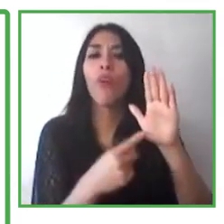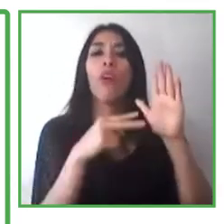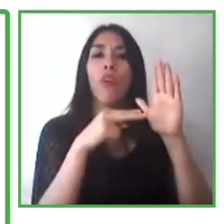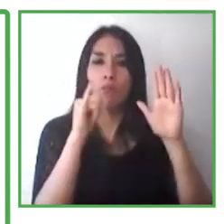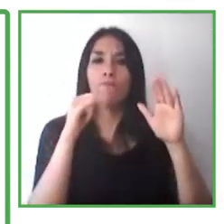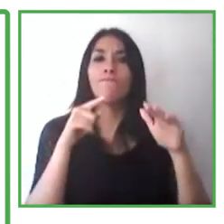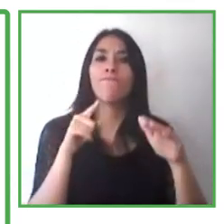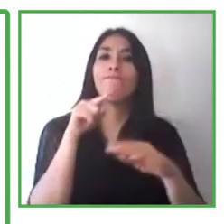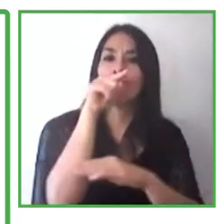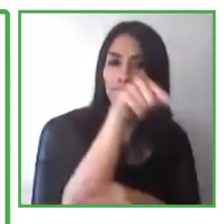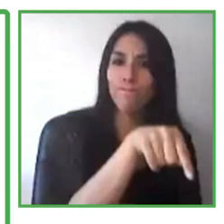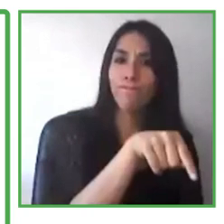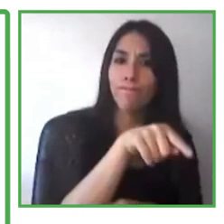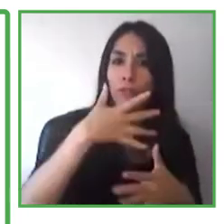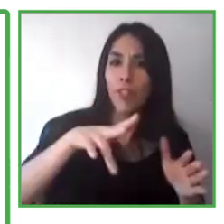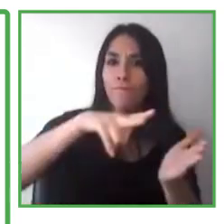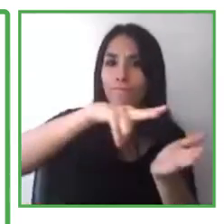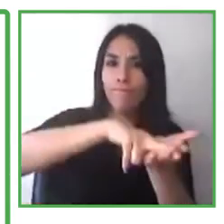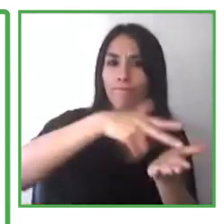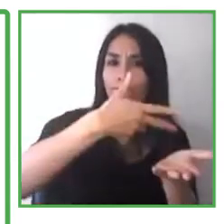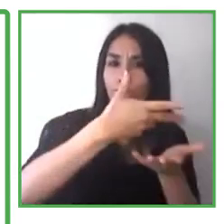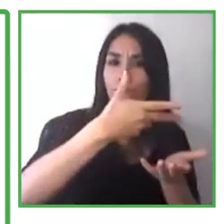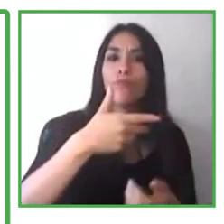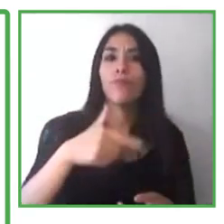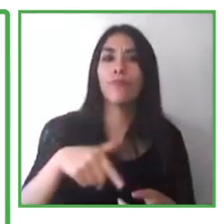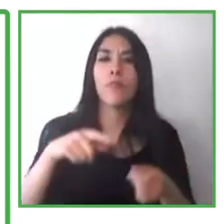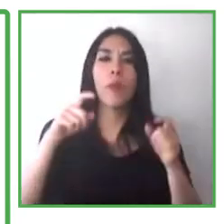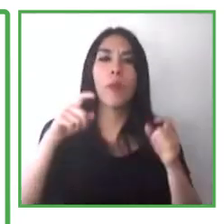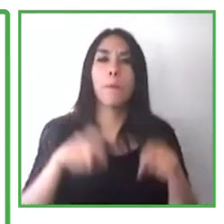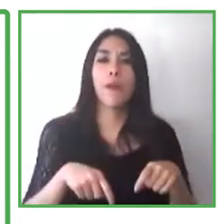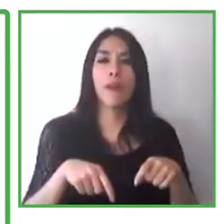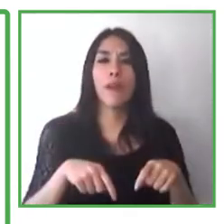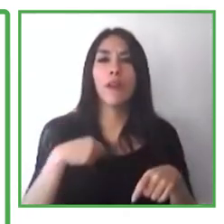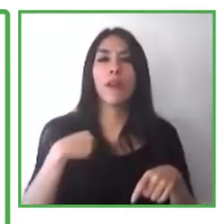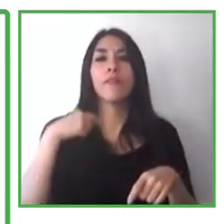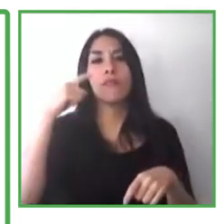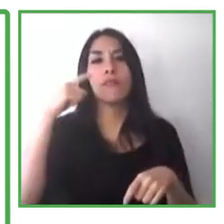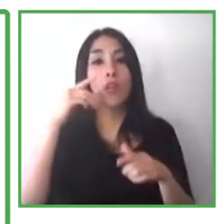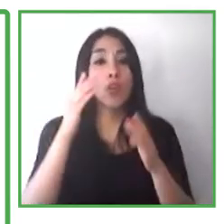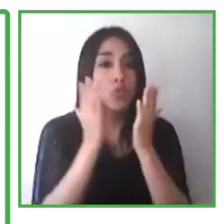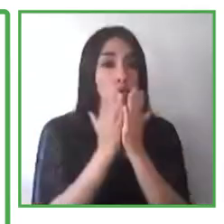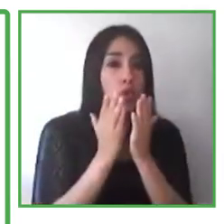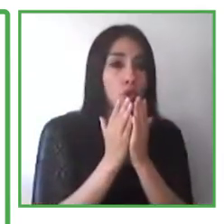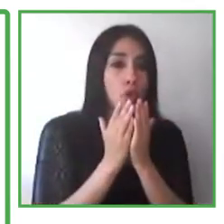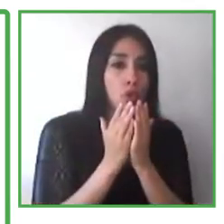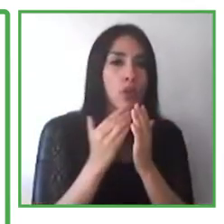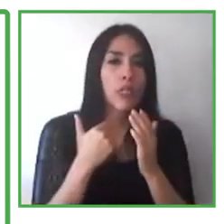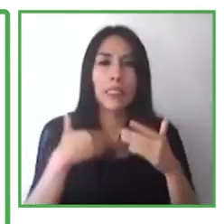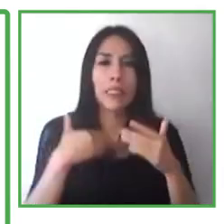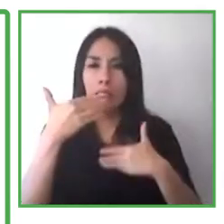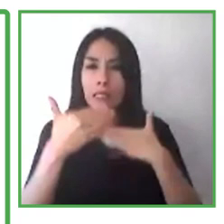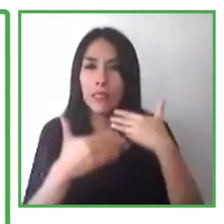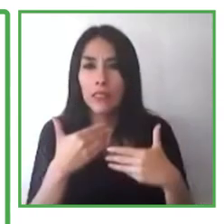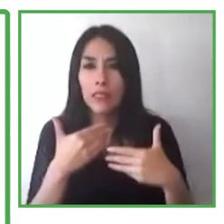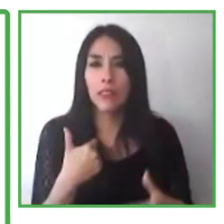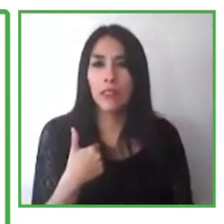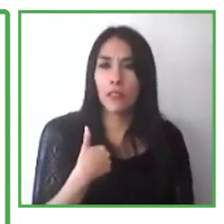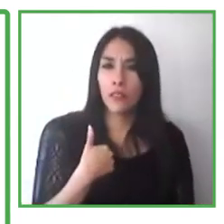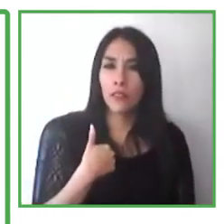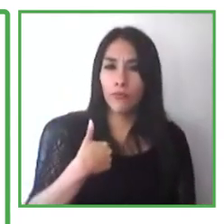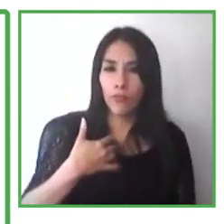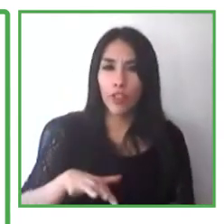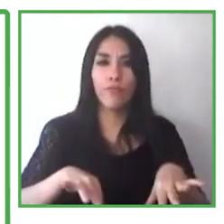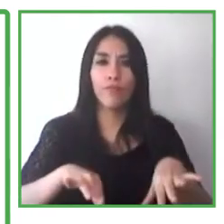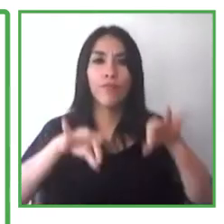capitalize on the success of one, two, three people with disabilities that will